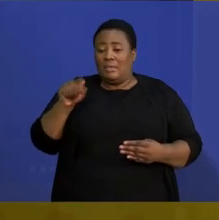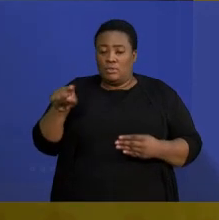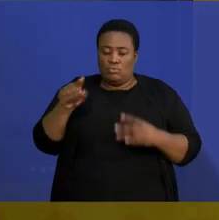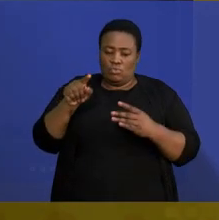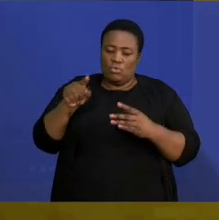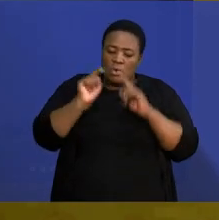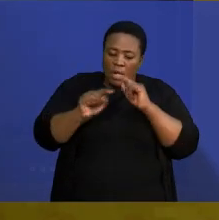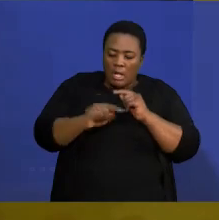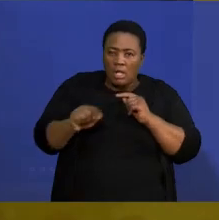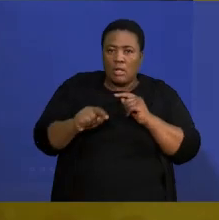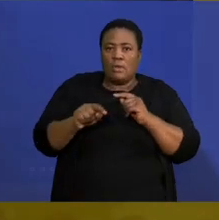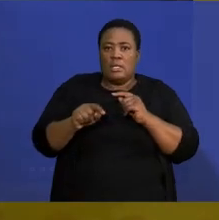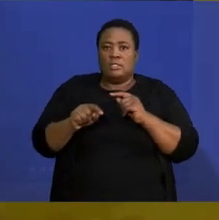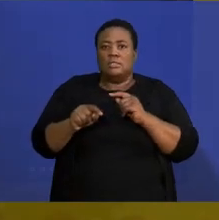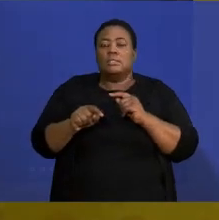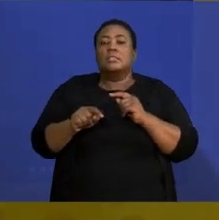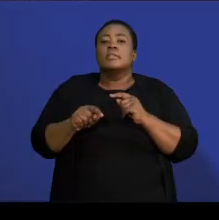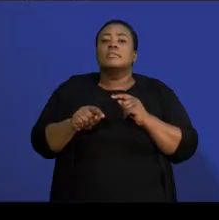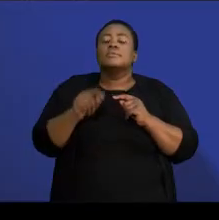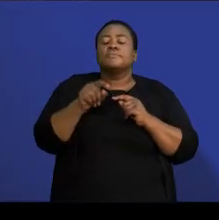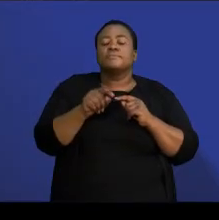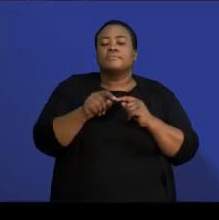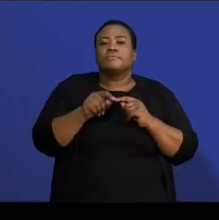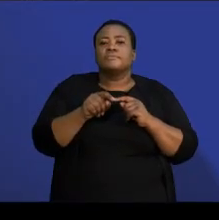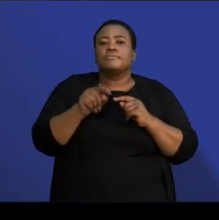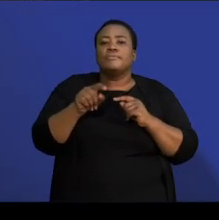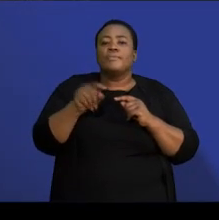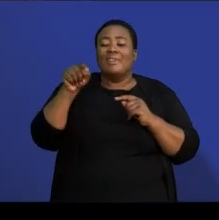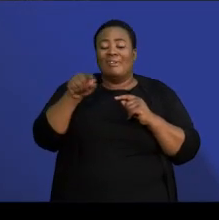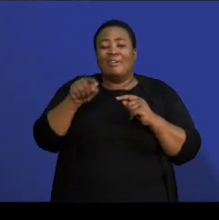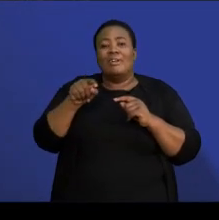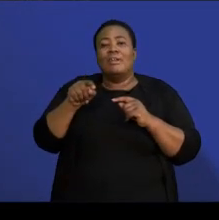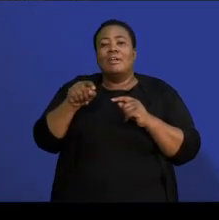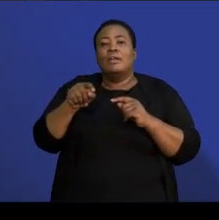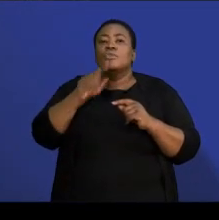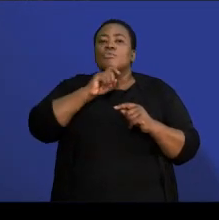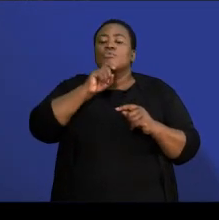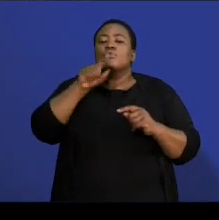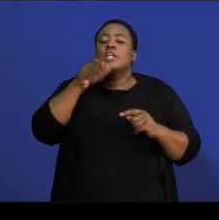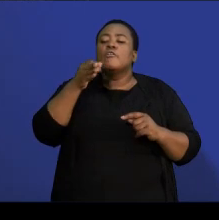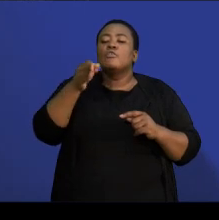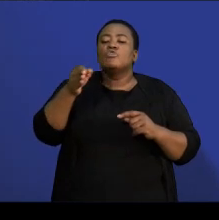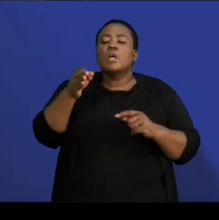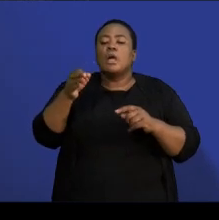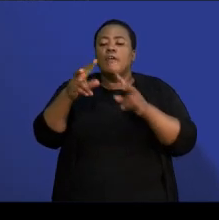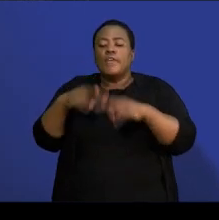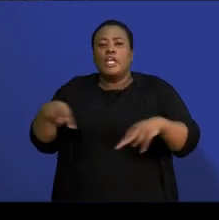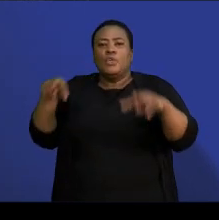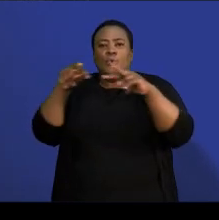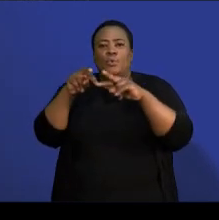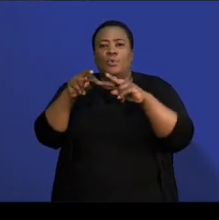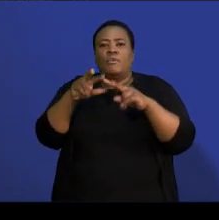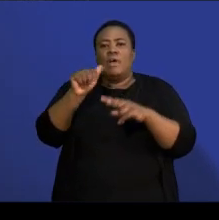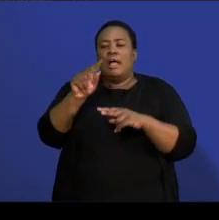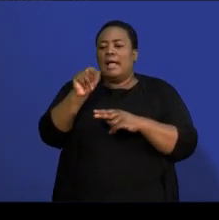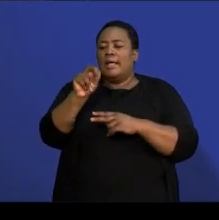all about formulas and the language that they are using. The formula involves the future value of an annuity, the installment